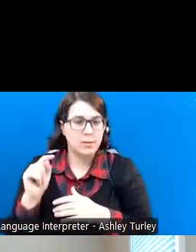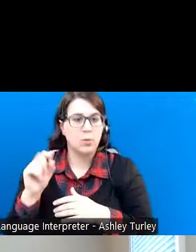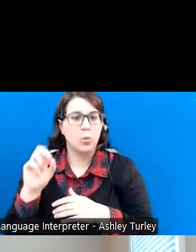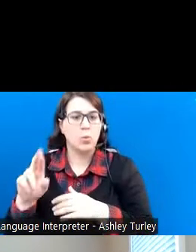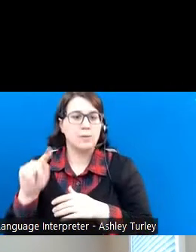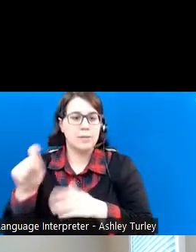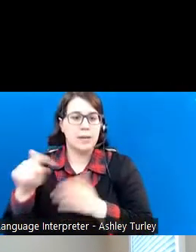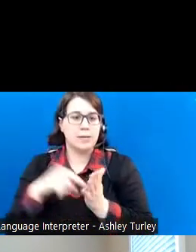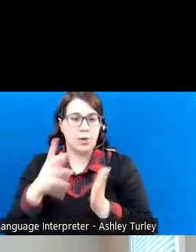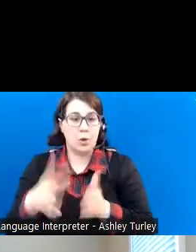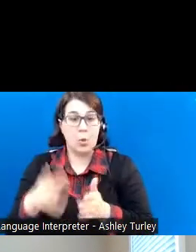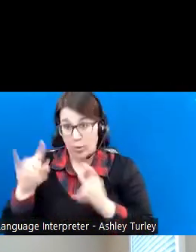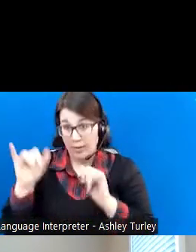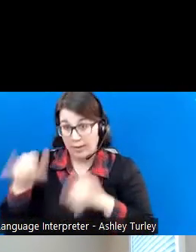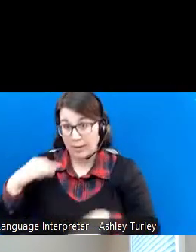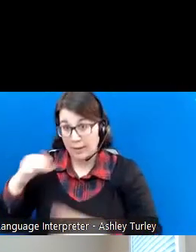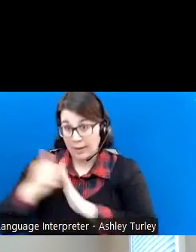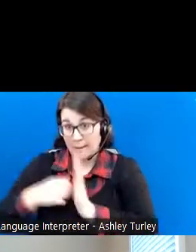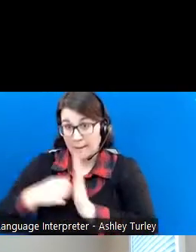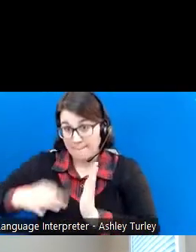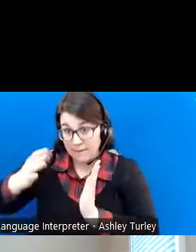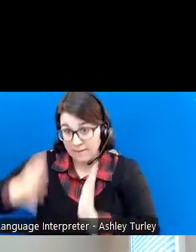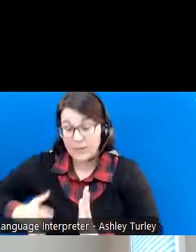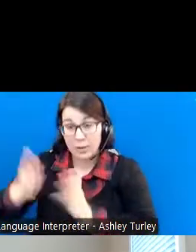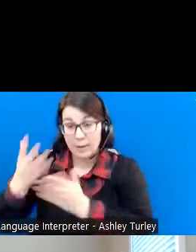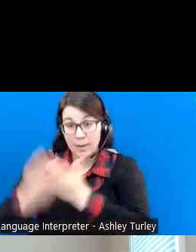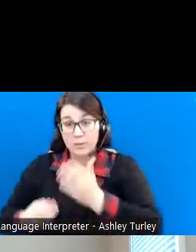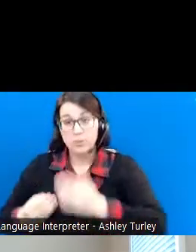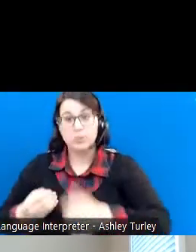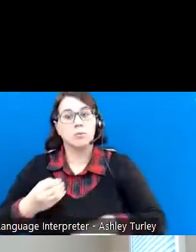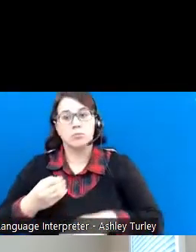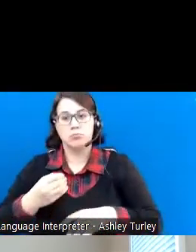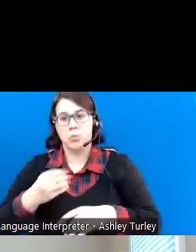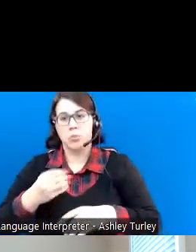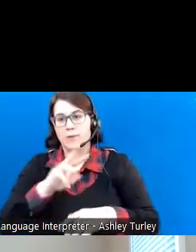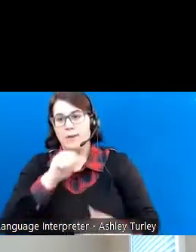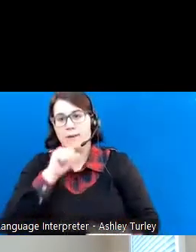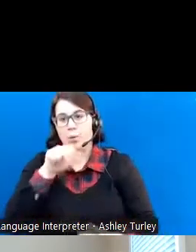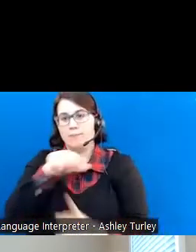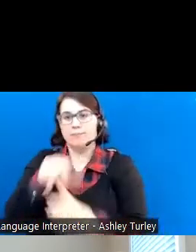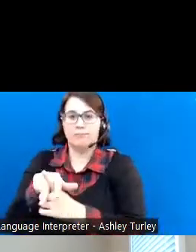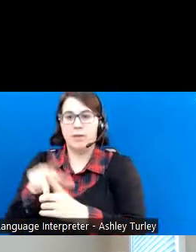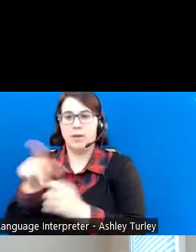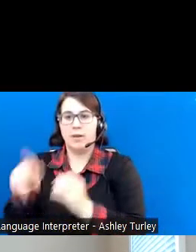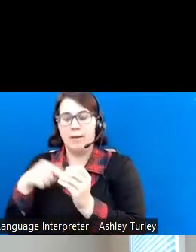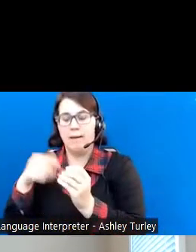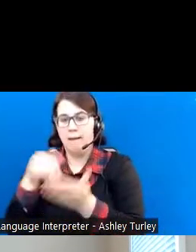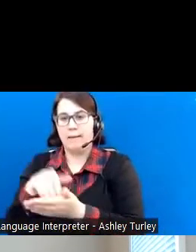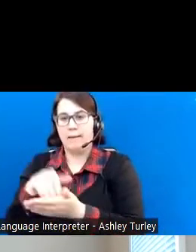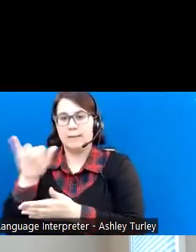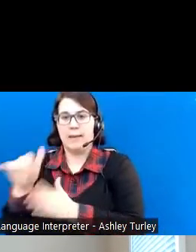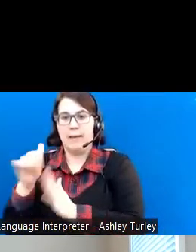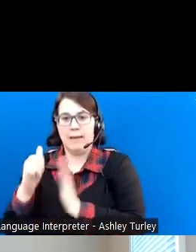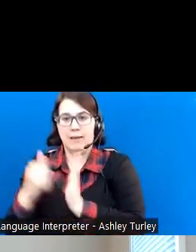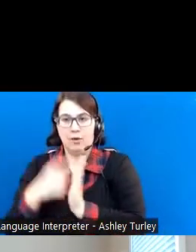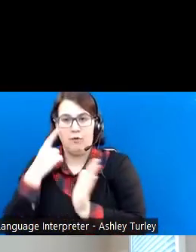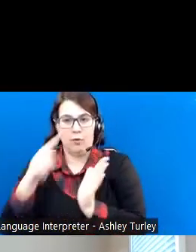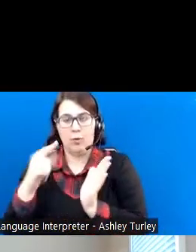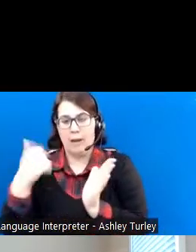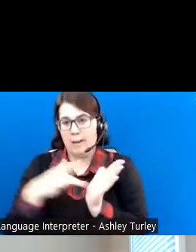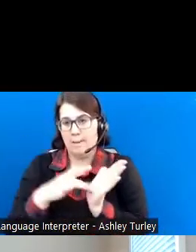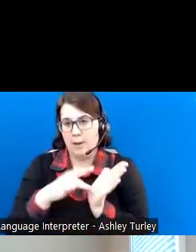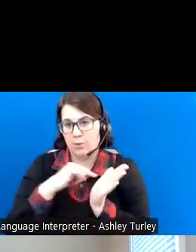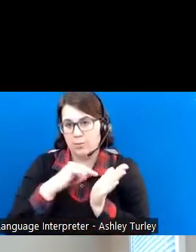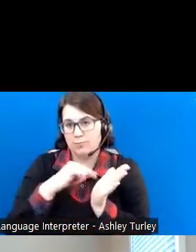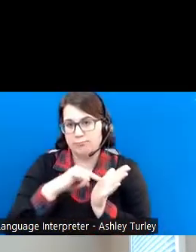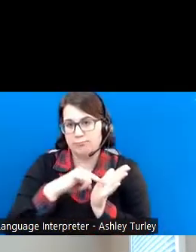beneficiary passes, West Virginia Medicaid will not file a claim against the WV ABLE account for any medical expenses that were paid out on behalf